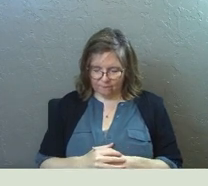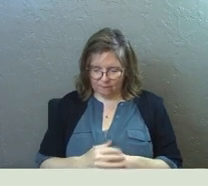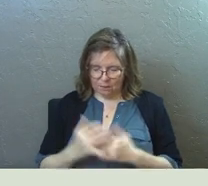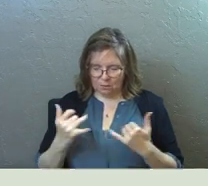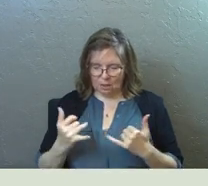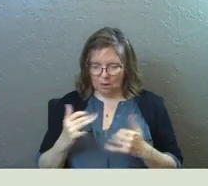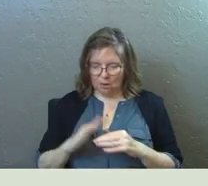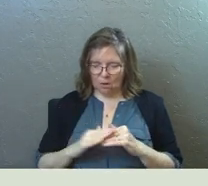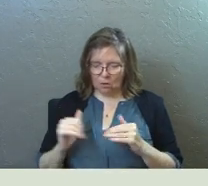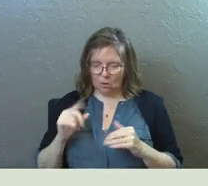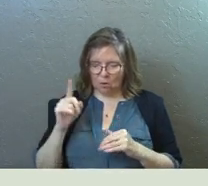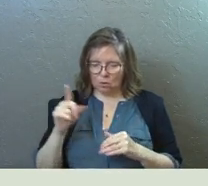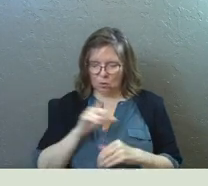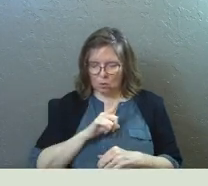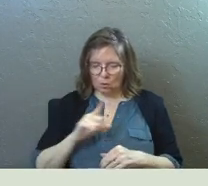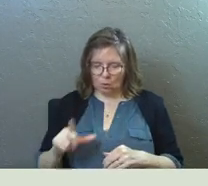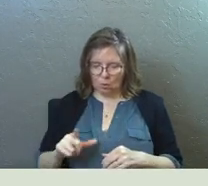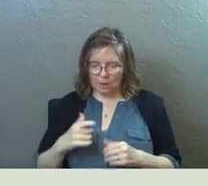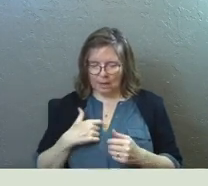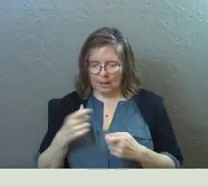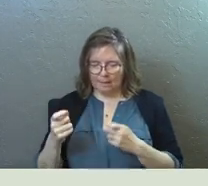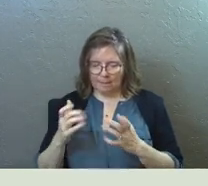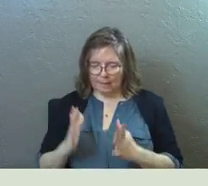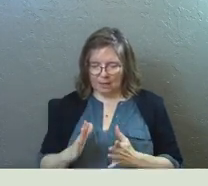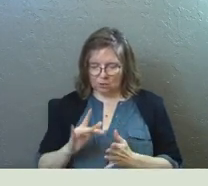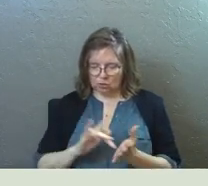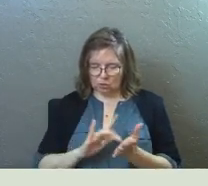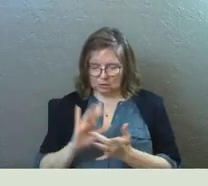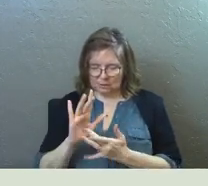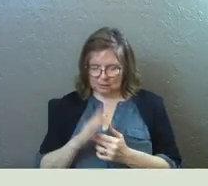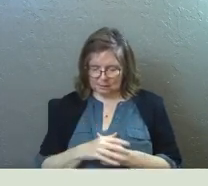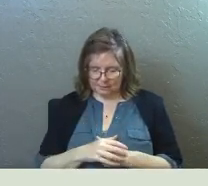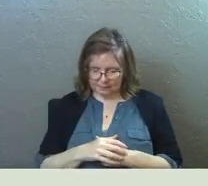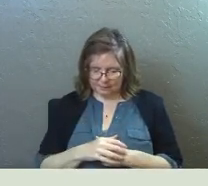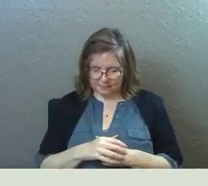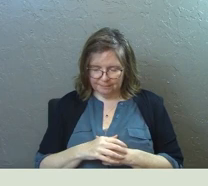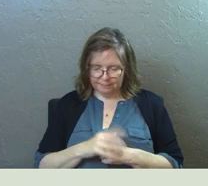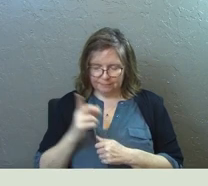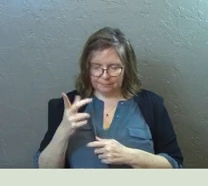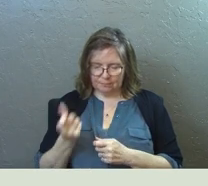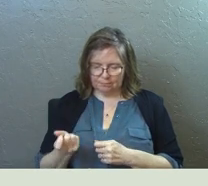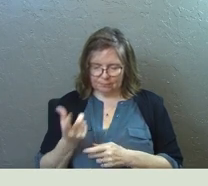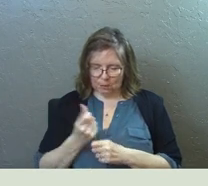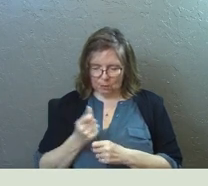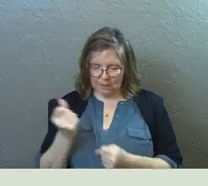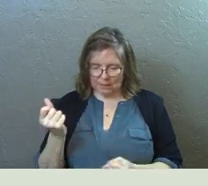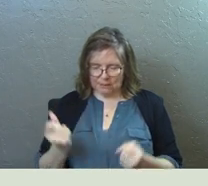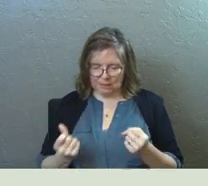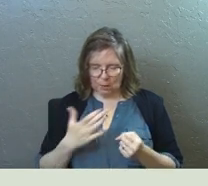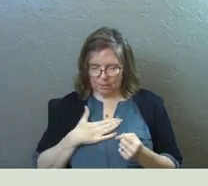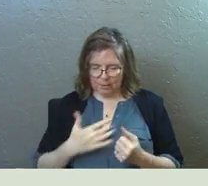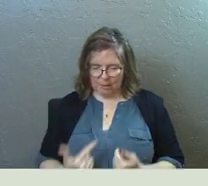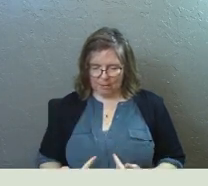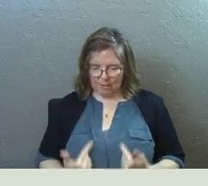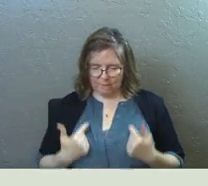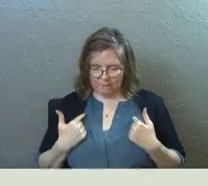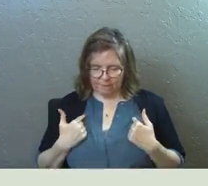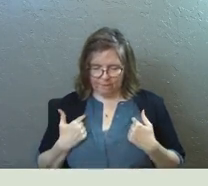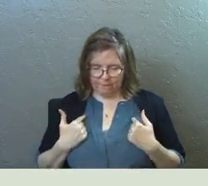So right now I call you Lord and master Jesus. Jesus, you get the steering wheel of my life.